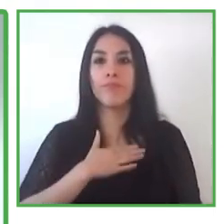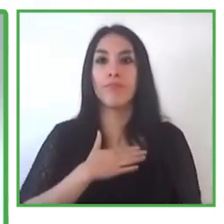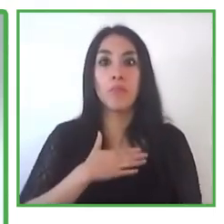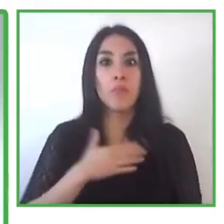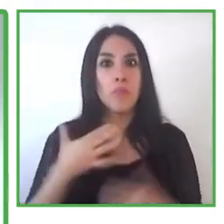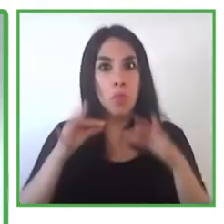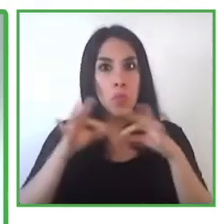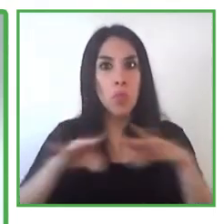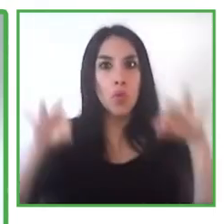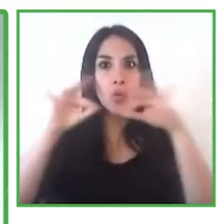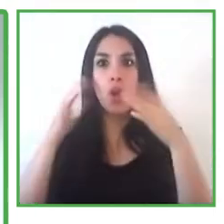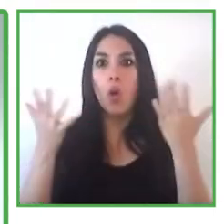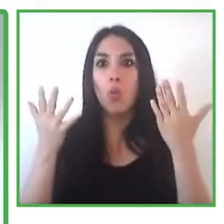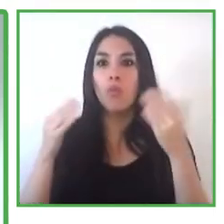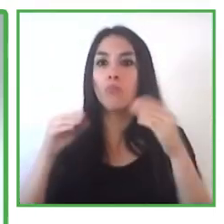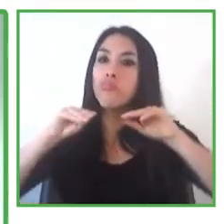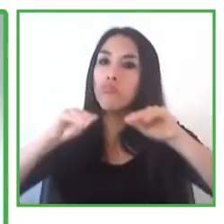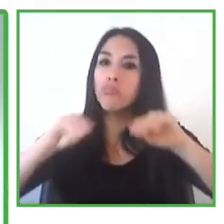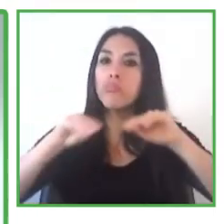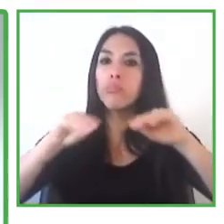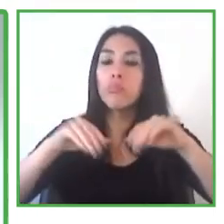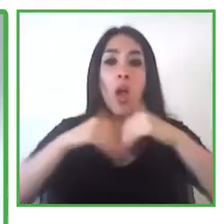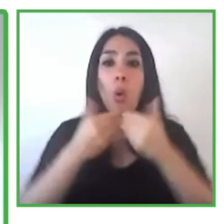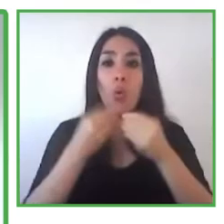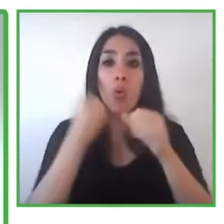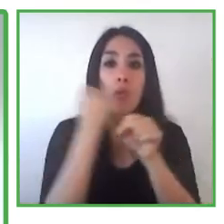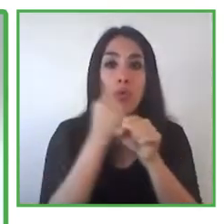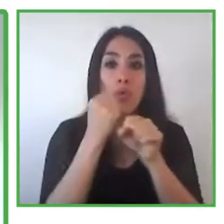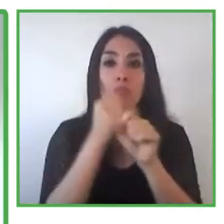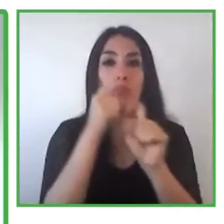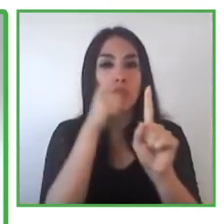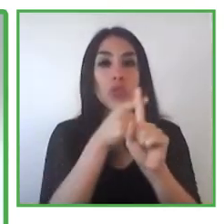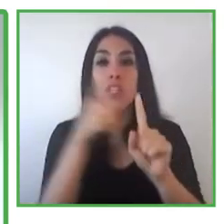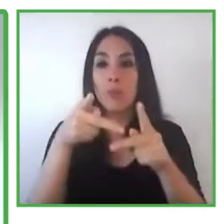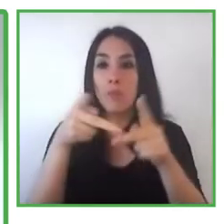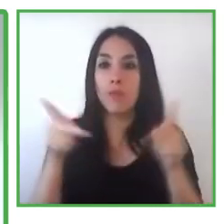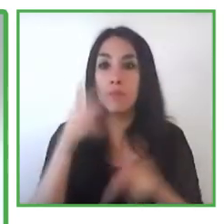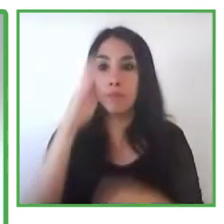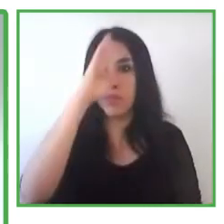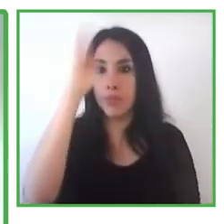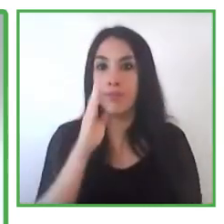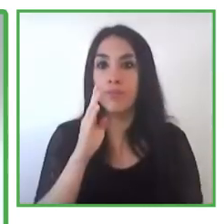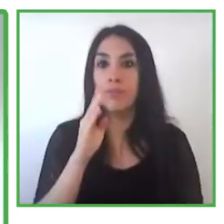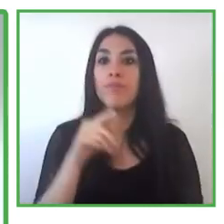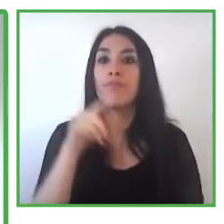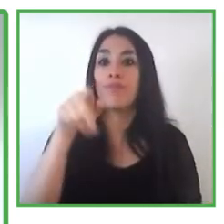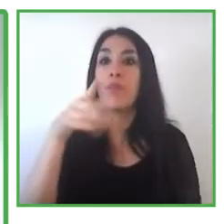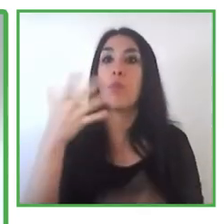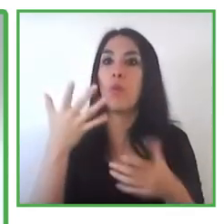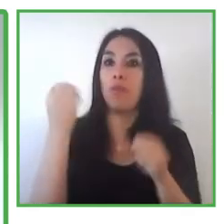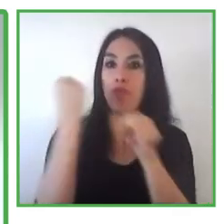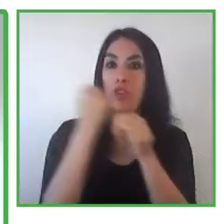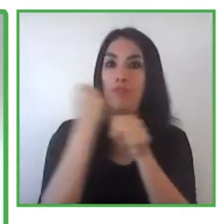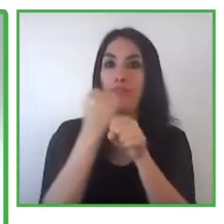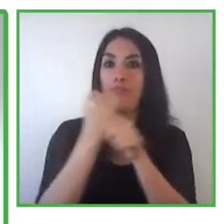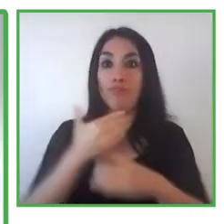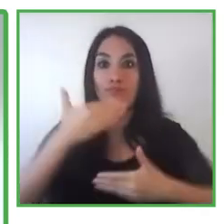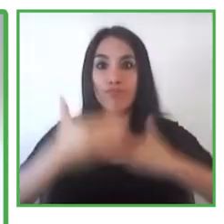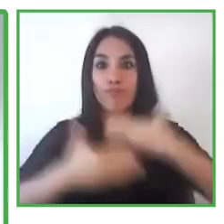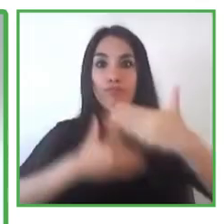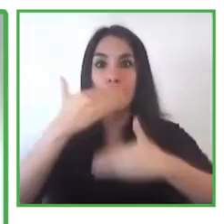been a national reference in the cause of intellectual disability for over 60 years